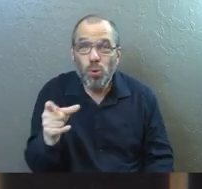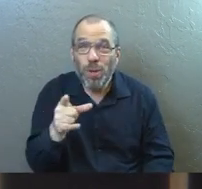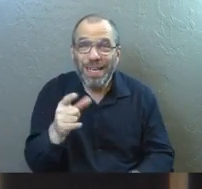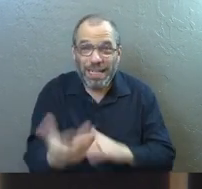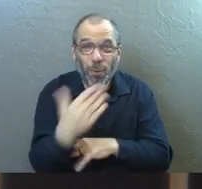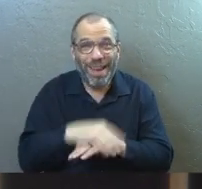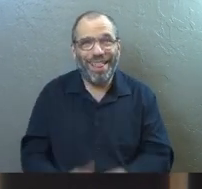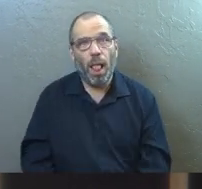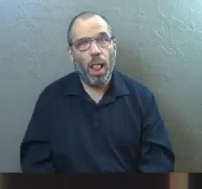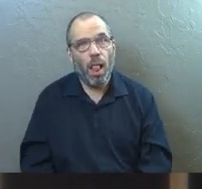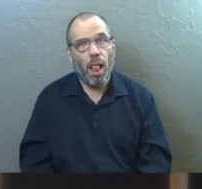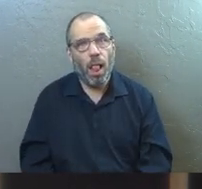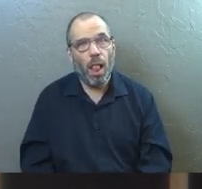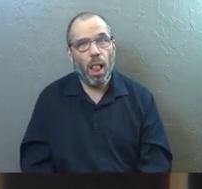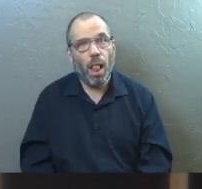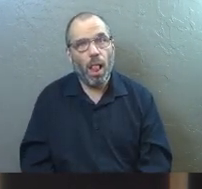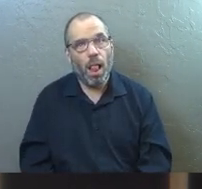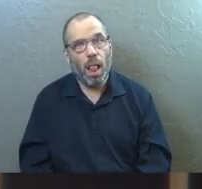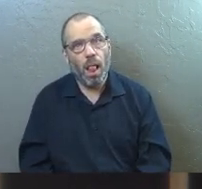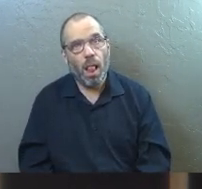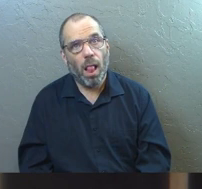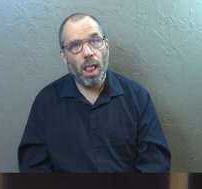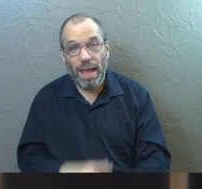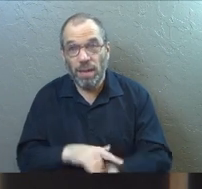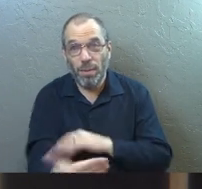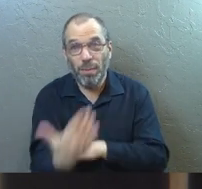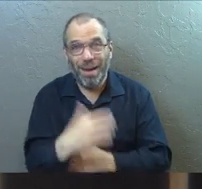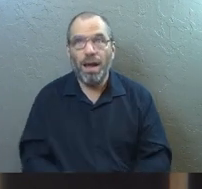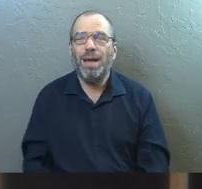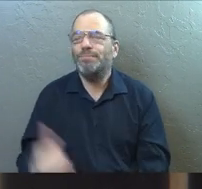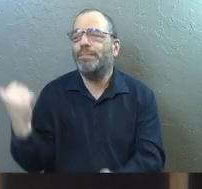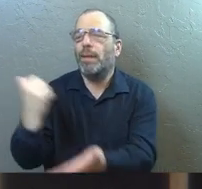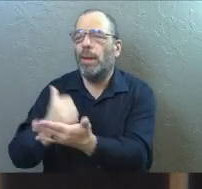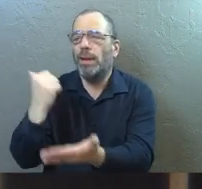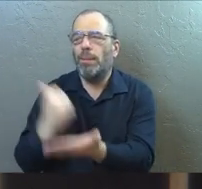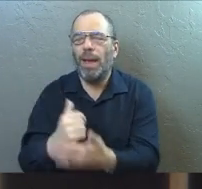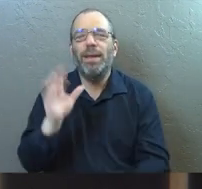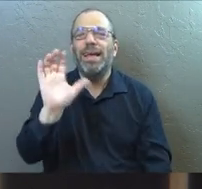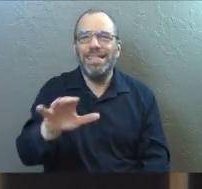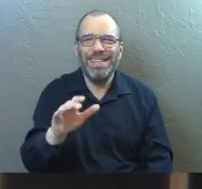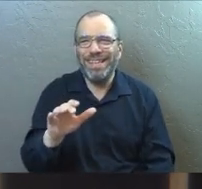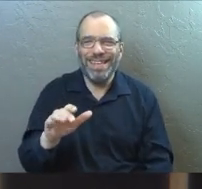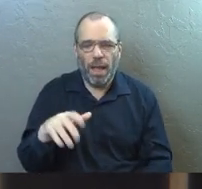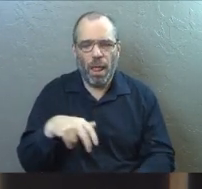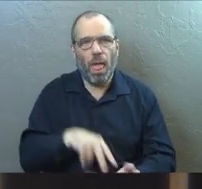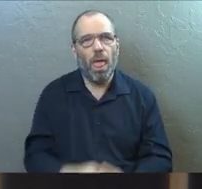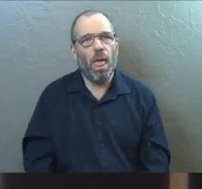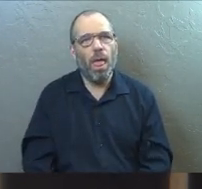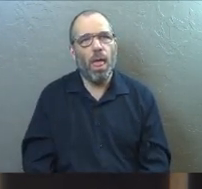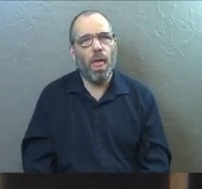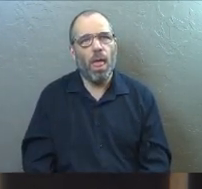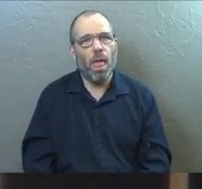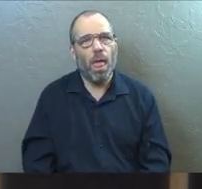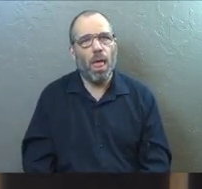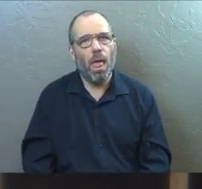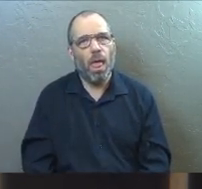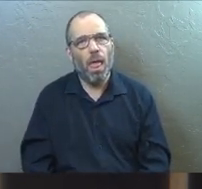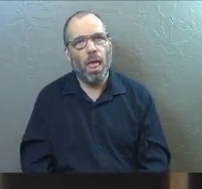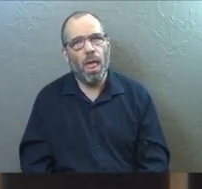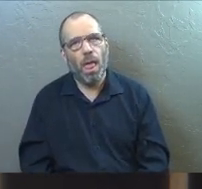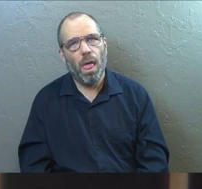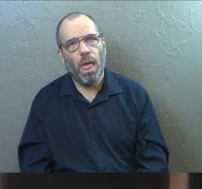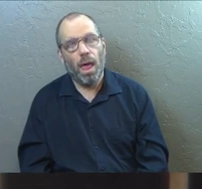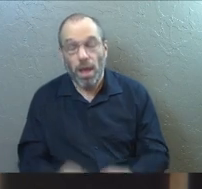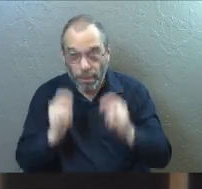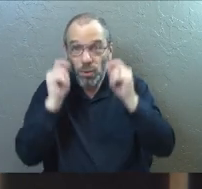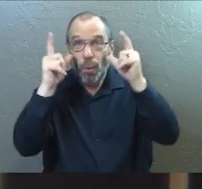slow in the morning? Right? Amen. Taking things in and like, you're here, but kind of not here. You're